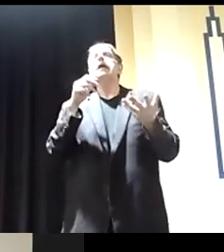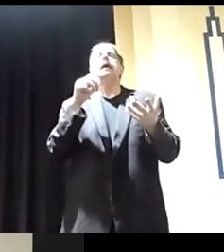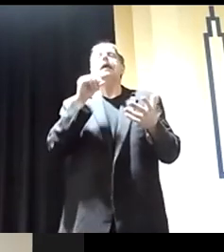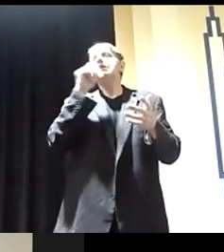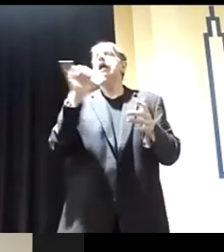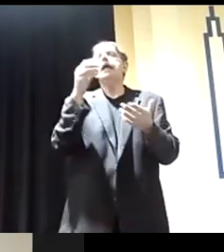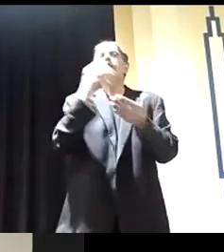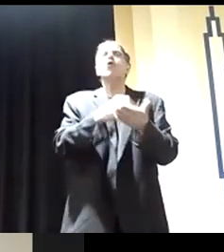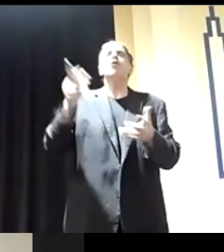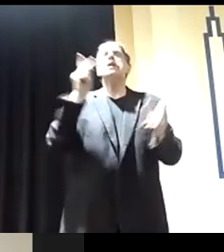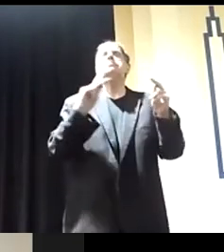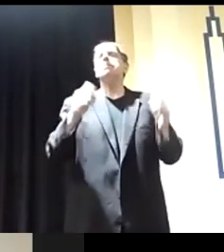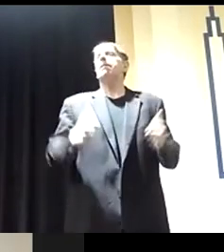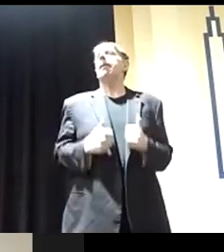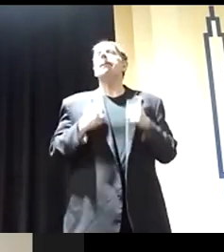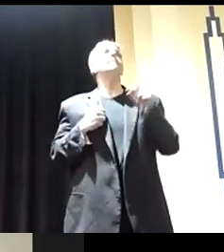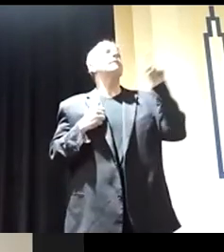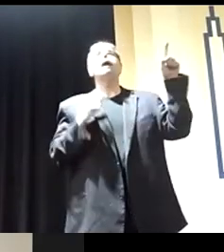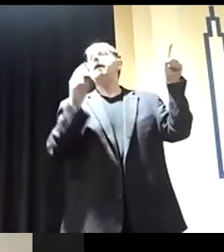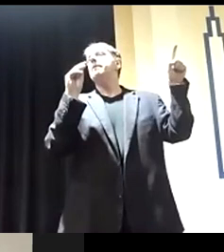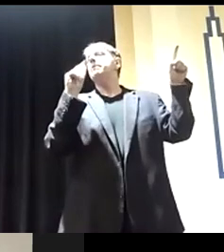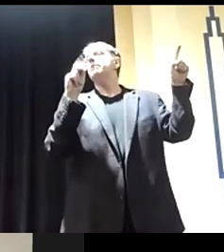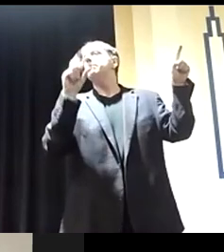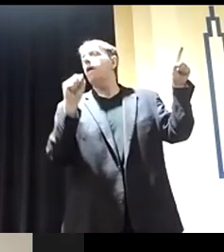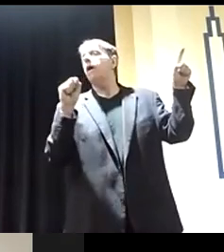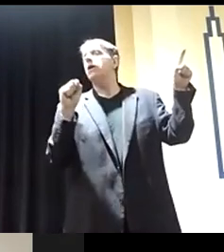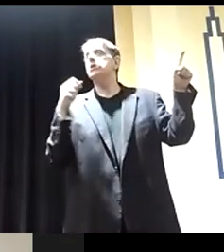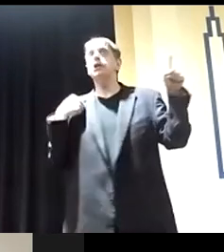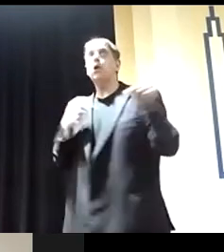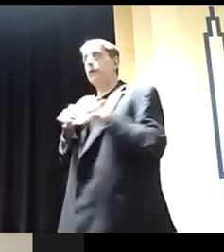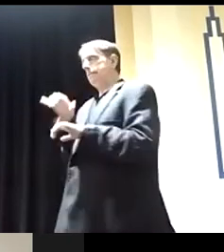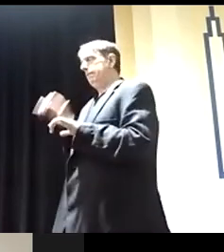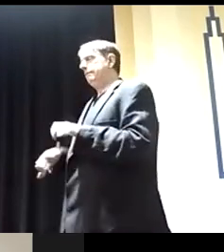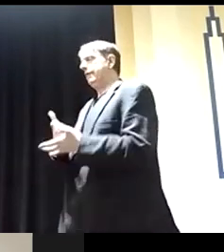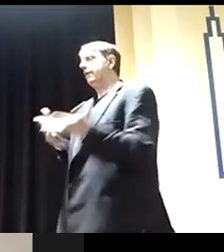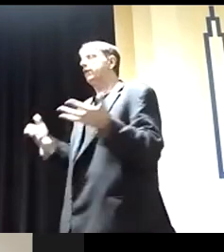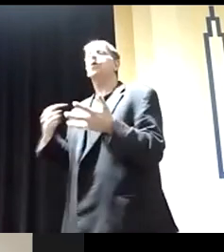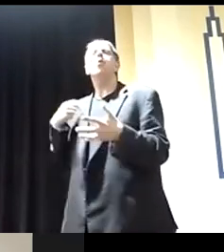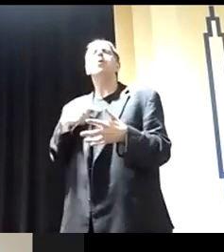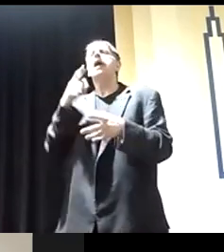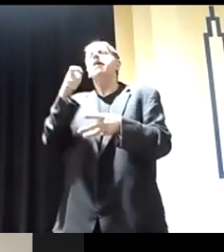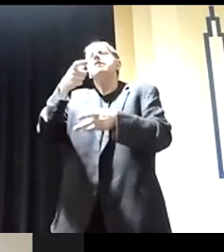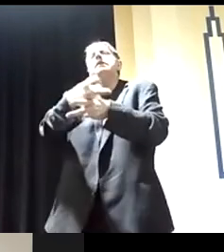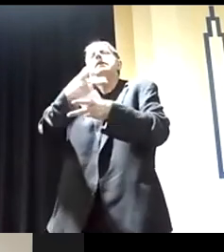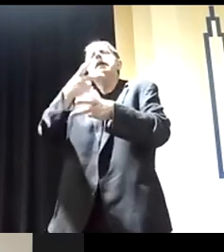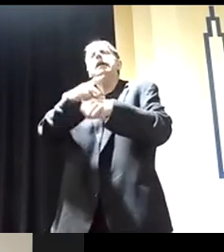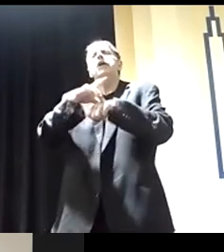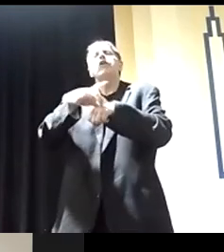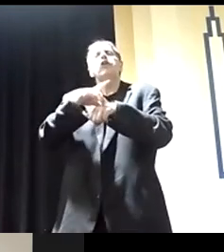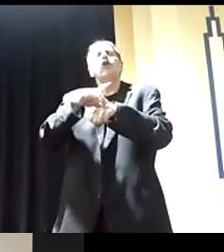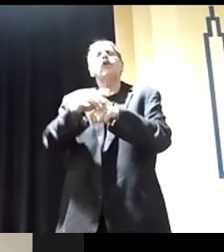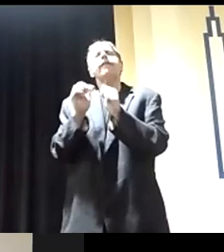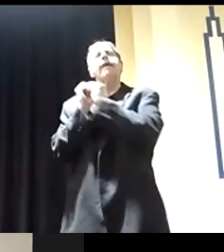on Mars and the rest of us are down here. So we have to take better care of this earth. And one way through, through that and create